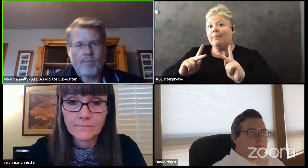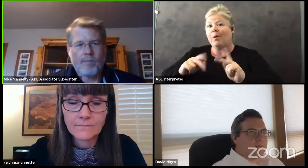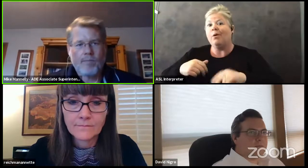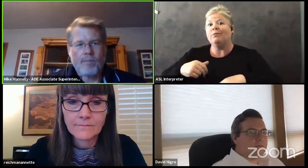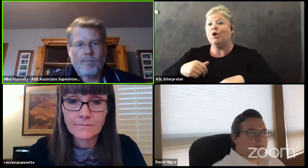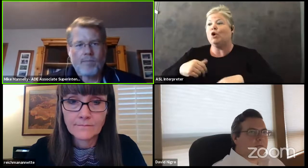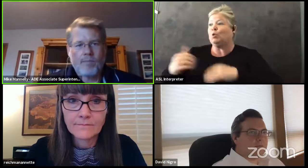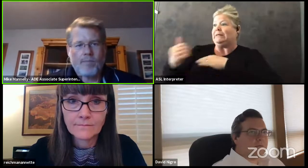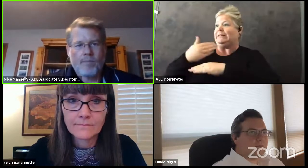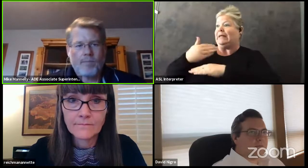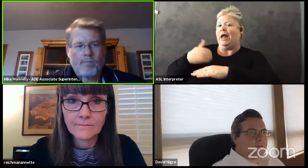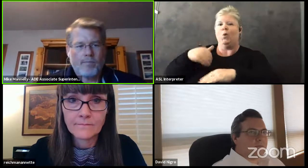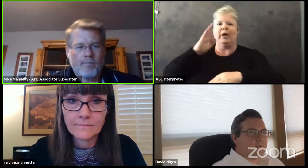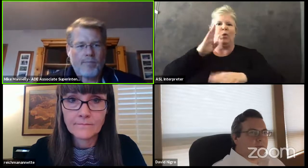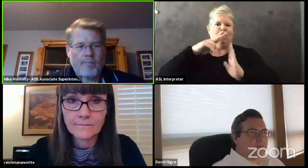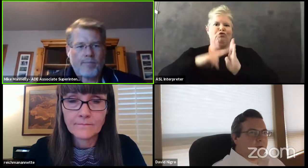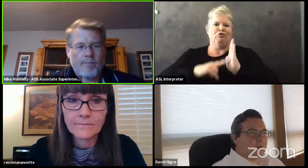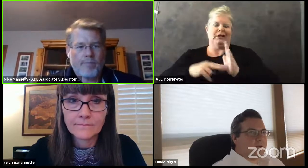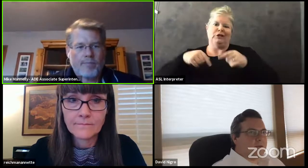post them